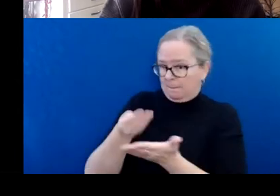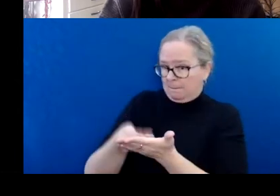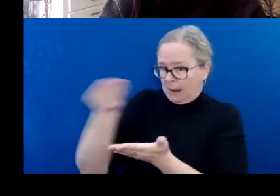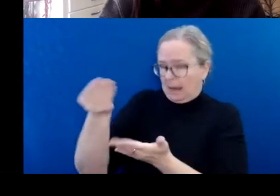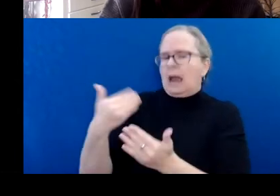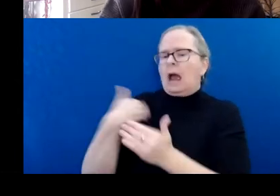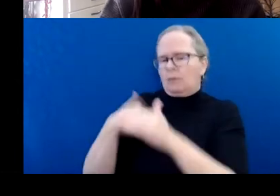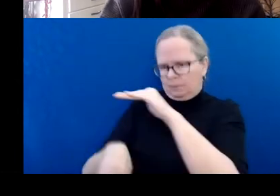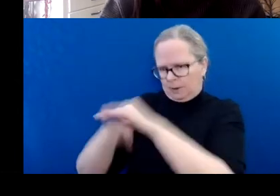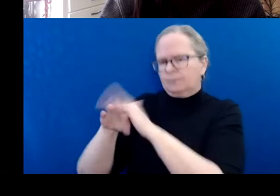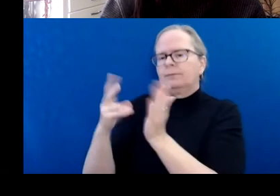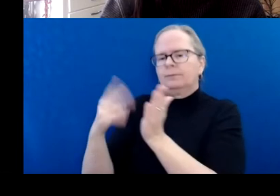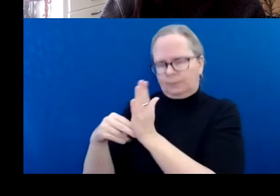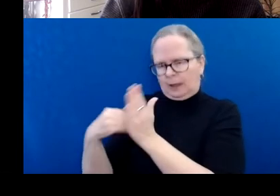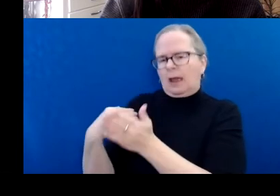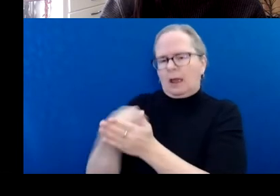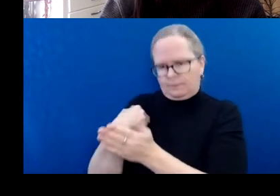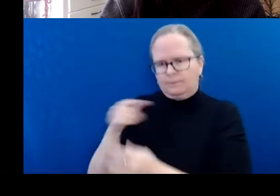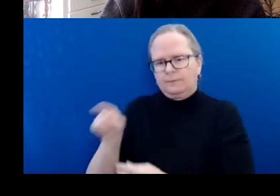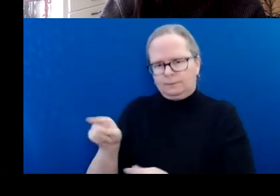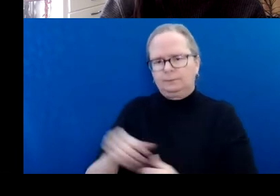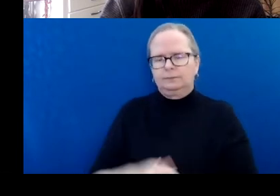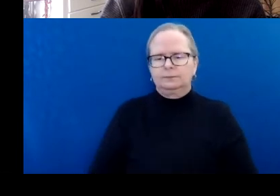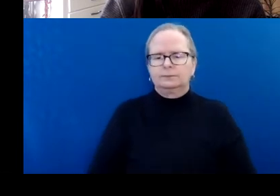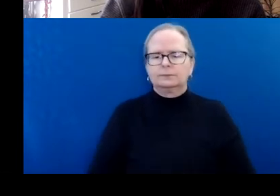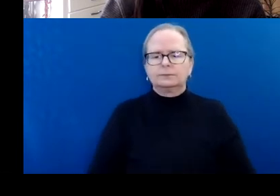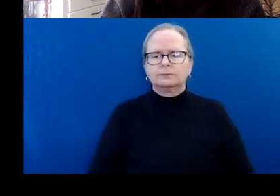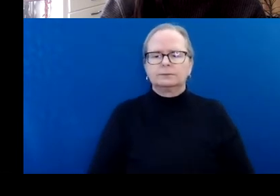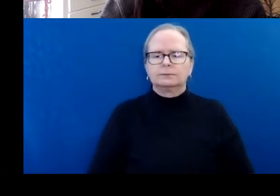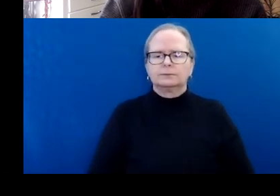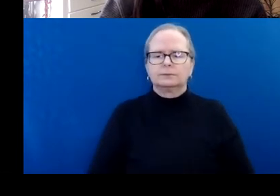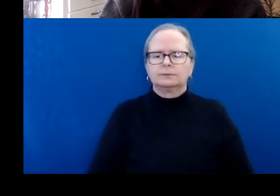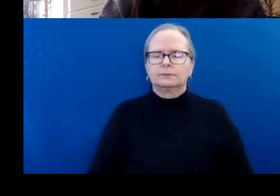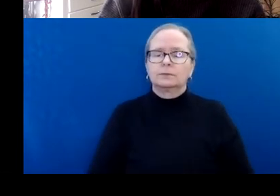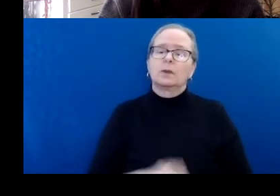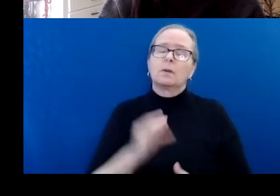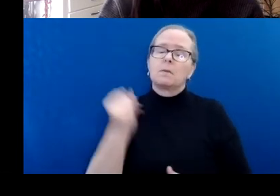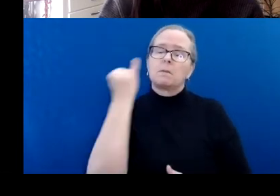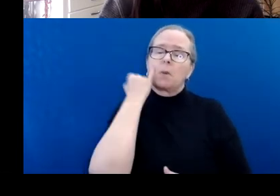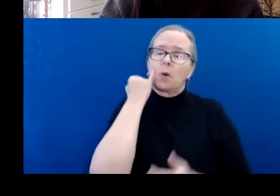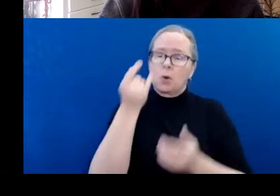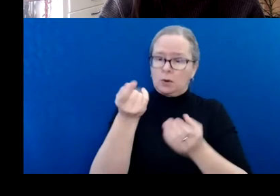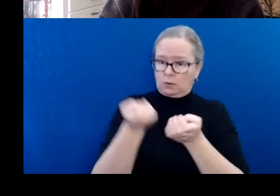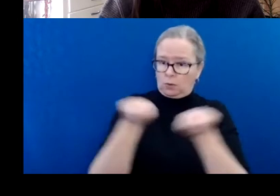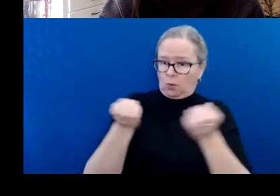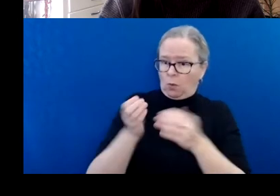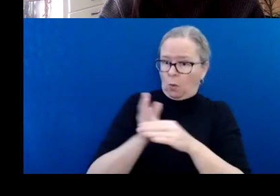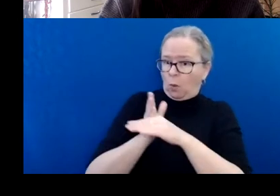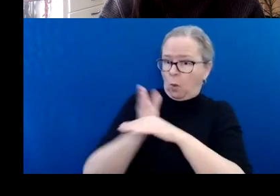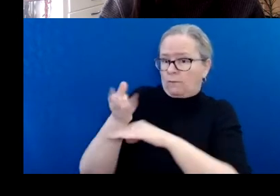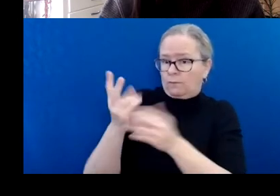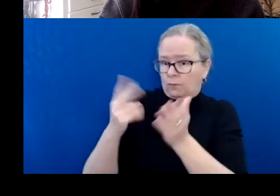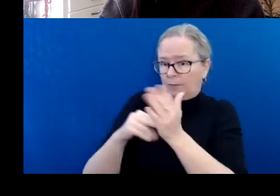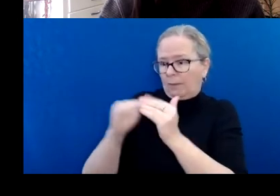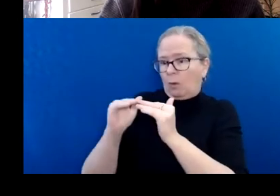If your total equipment purchases exceeds $2,000, you will need to clearly show how the remainder or the